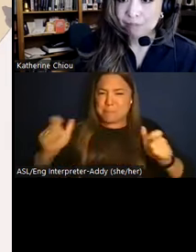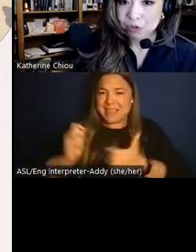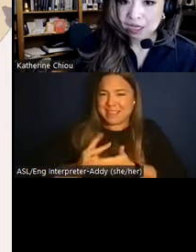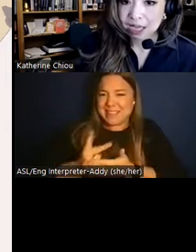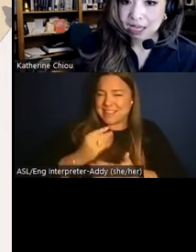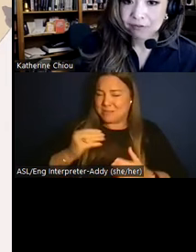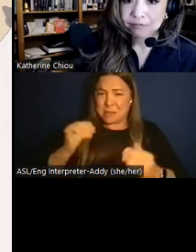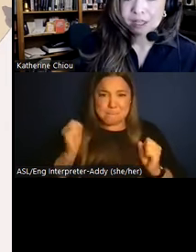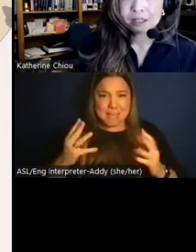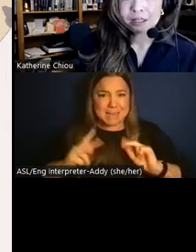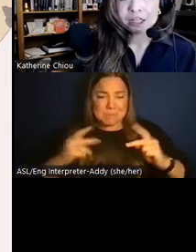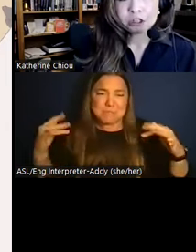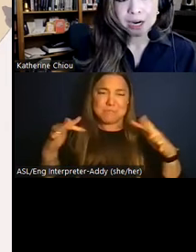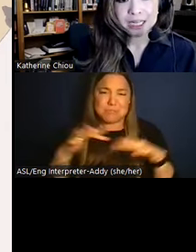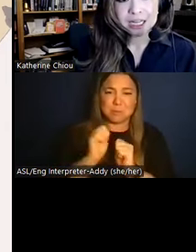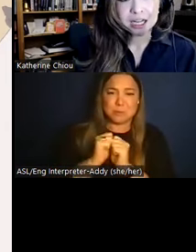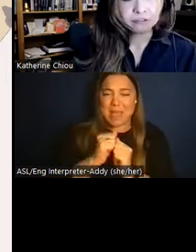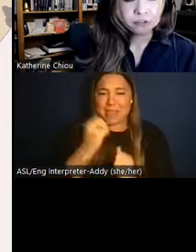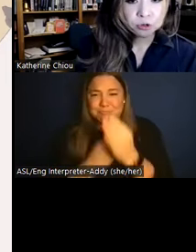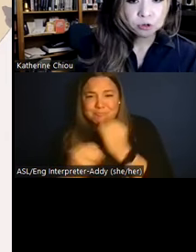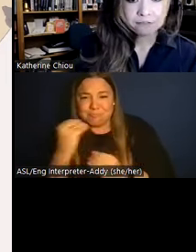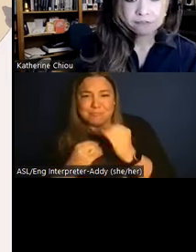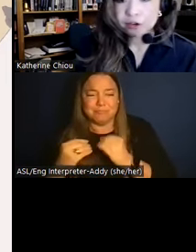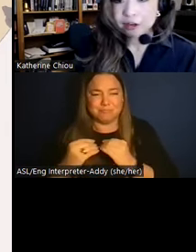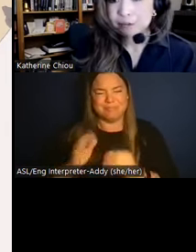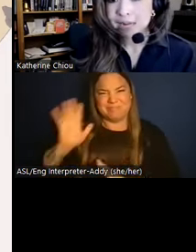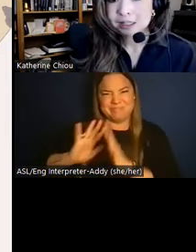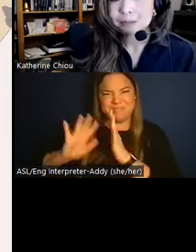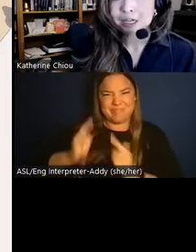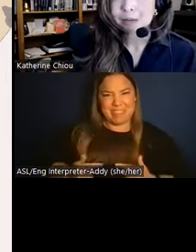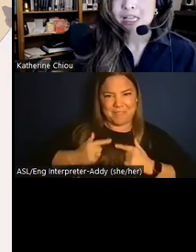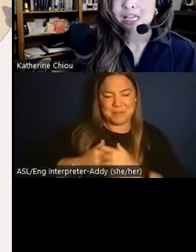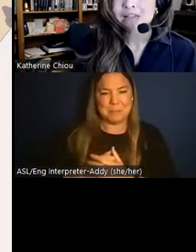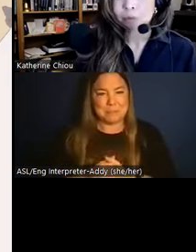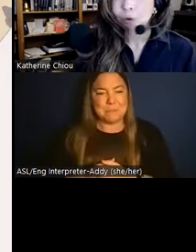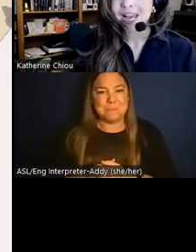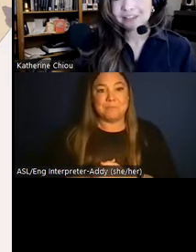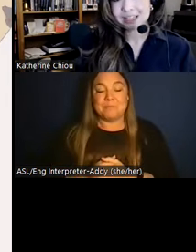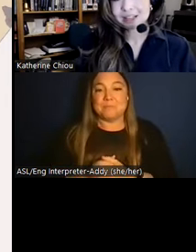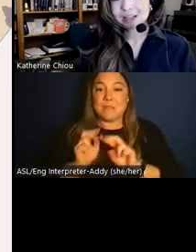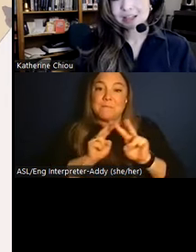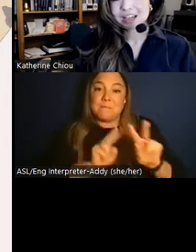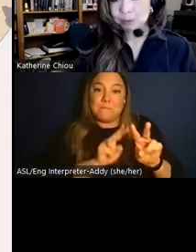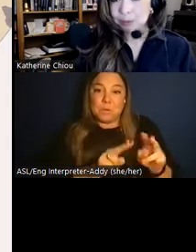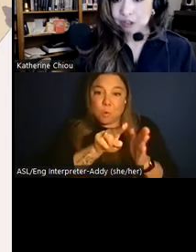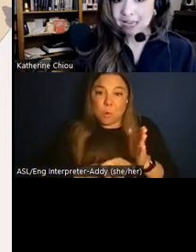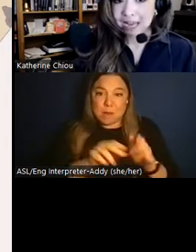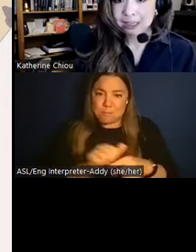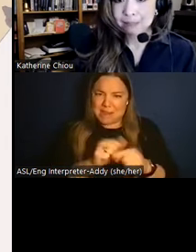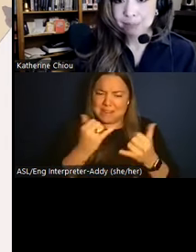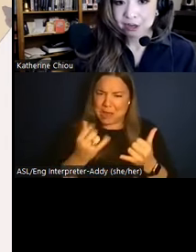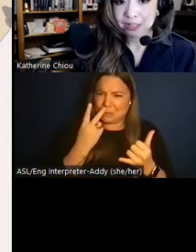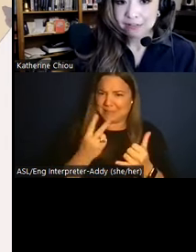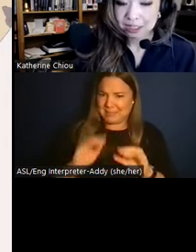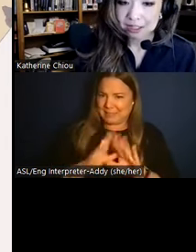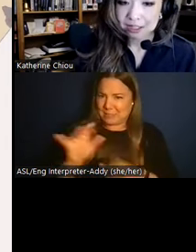of Moche life. The intertwining of food and funerary practices becomes even more evident as we look at